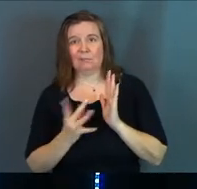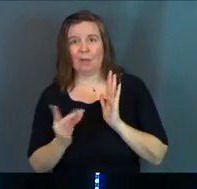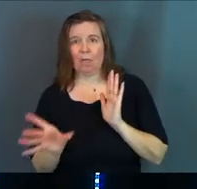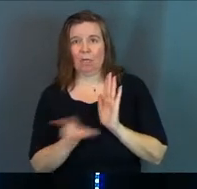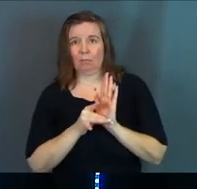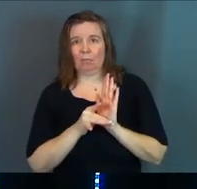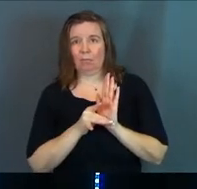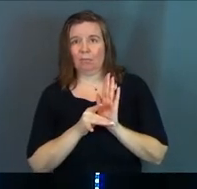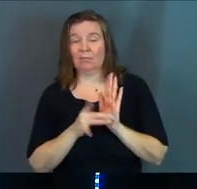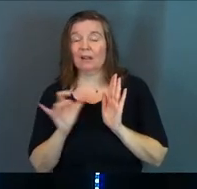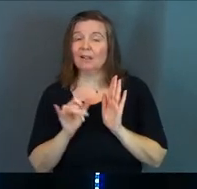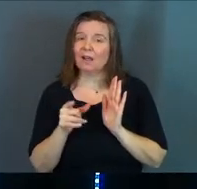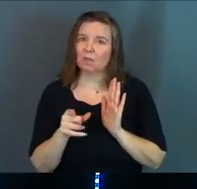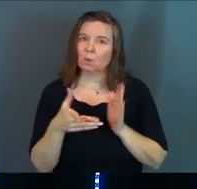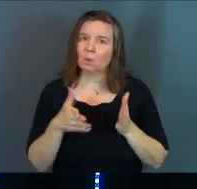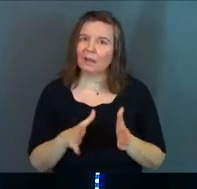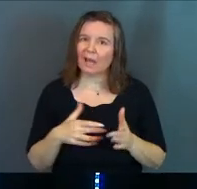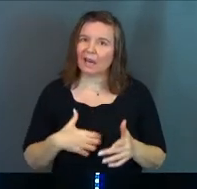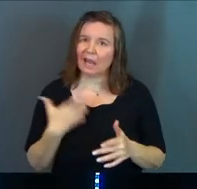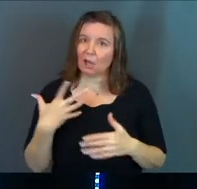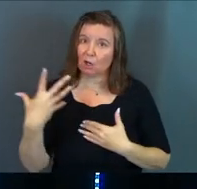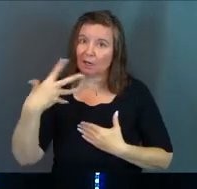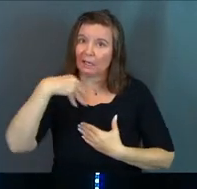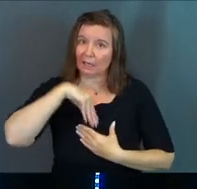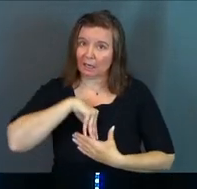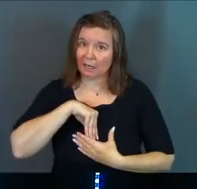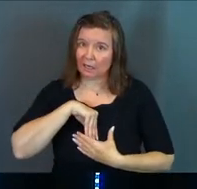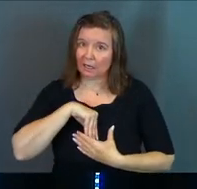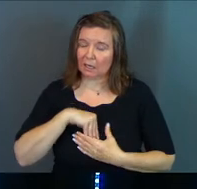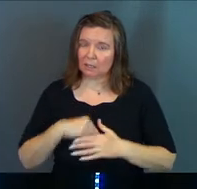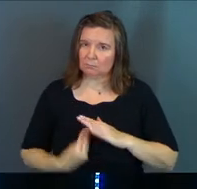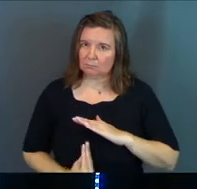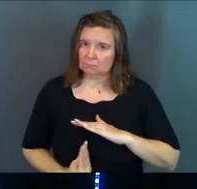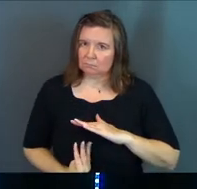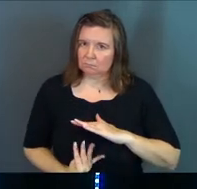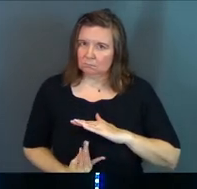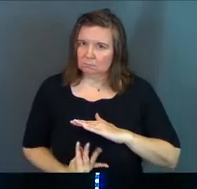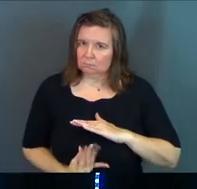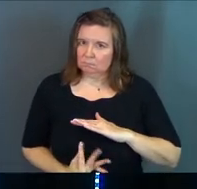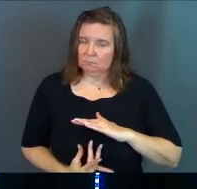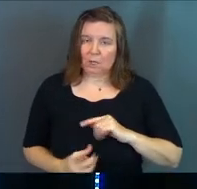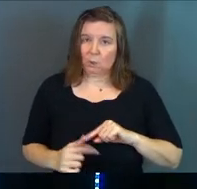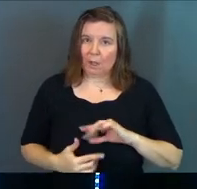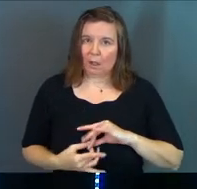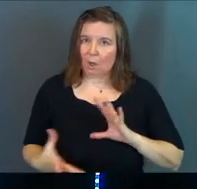So you ever like let anger in and then you can't shake it?